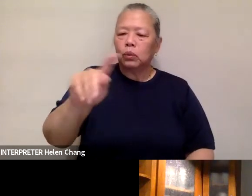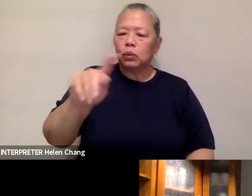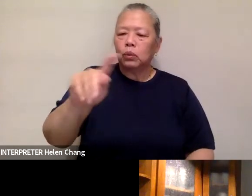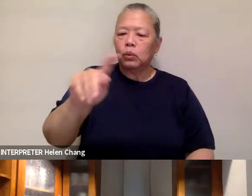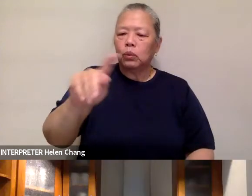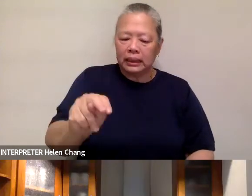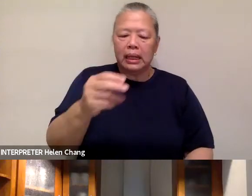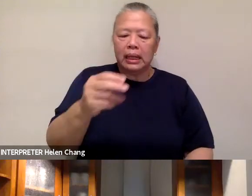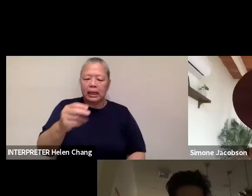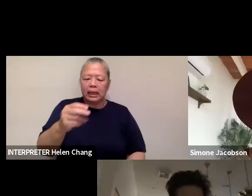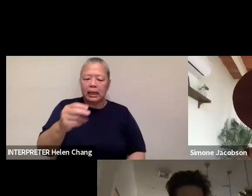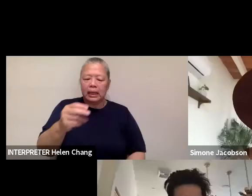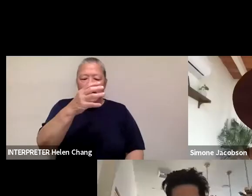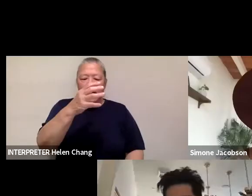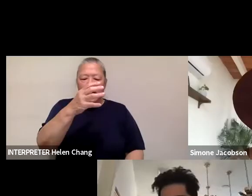Grace.